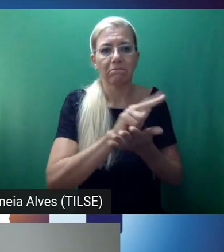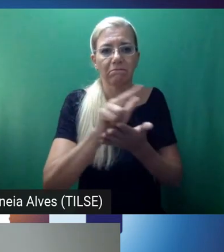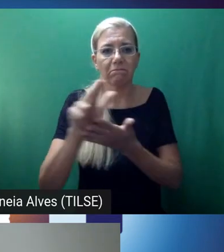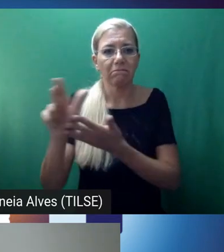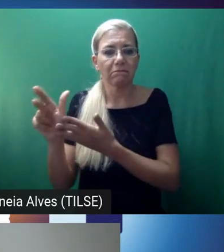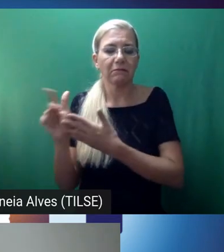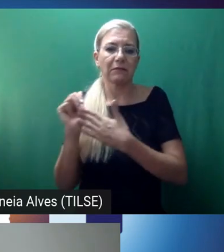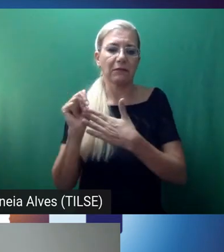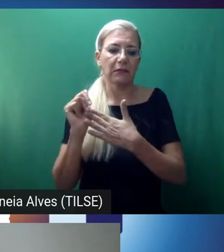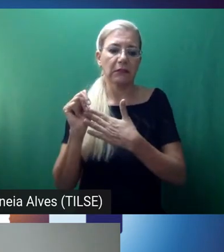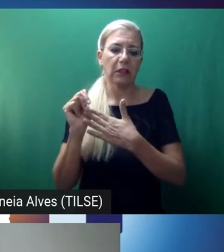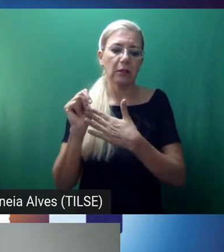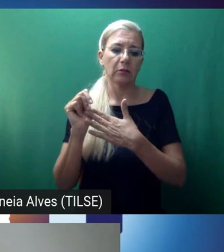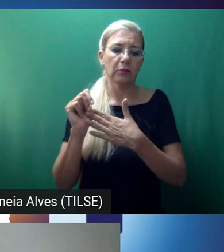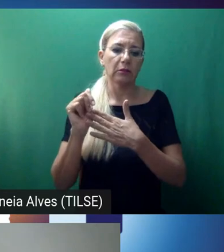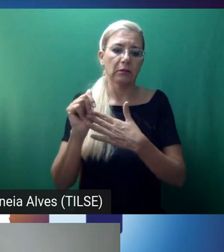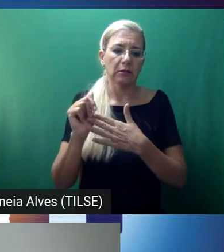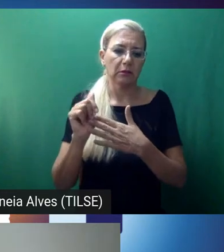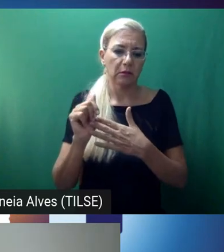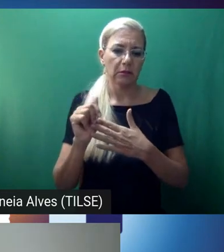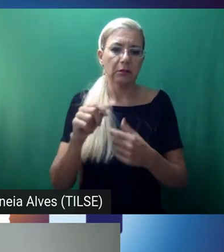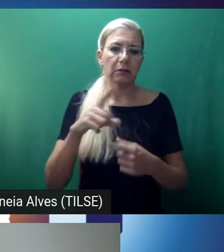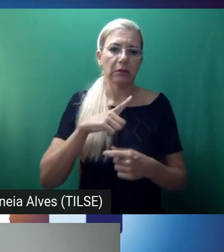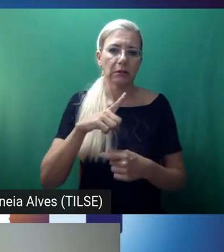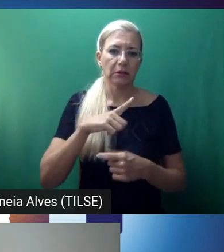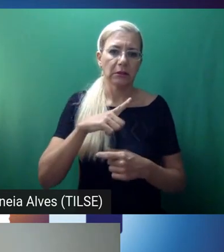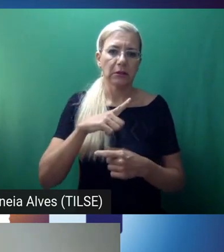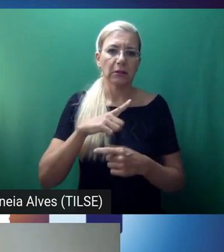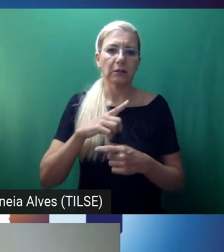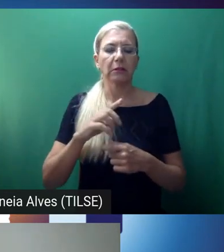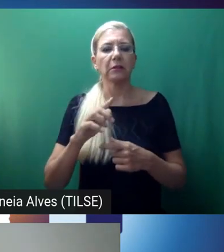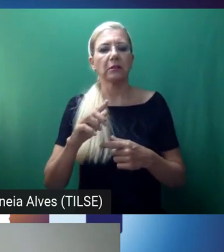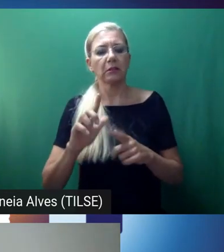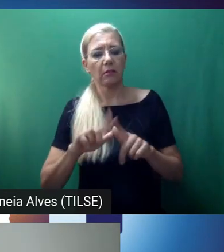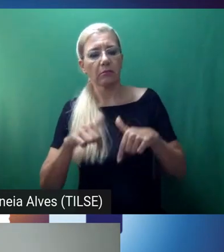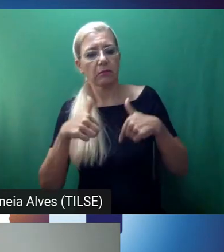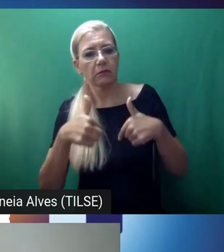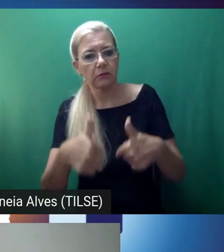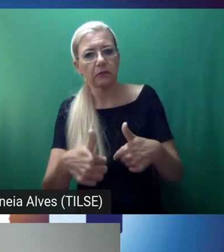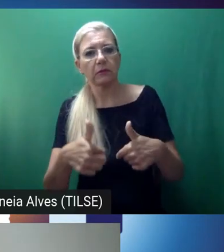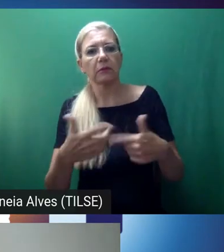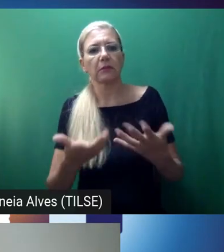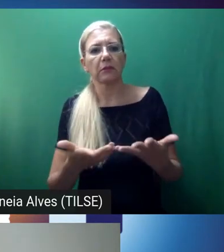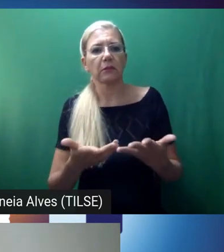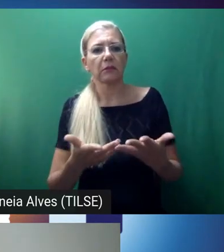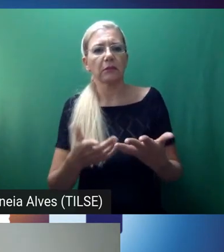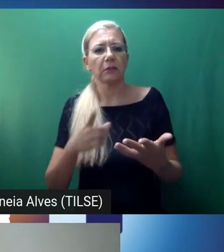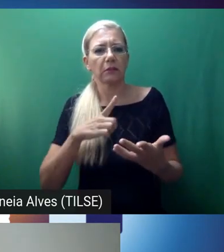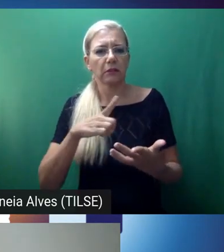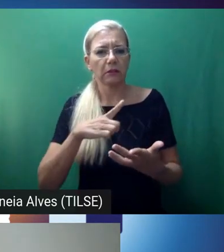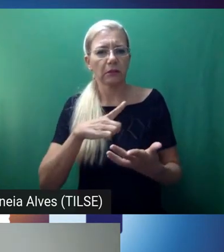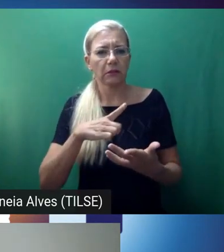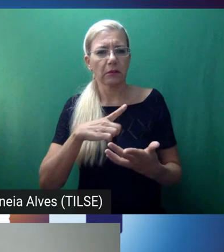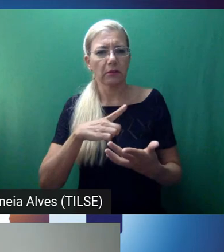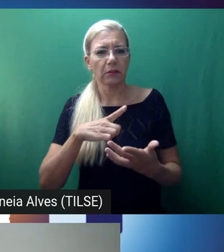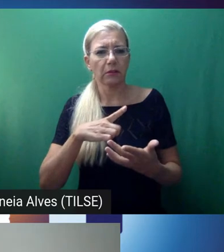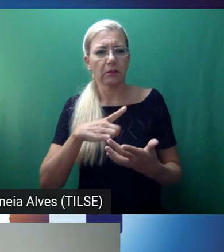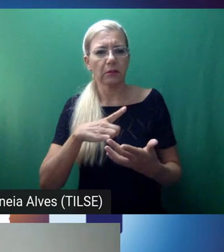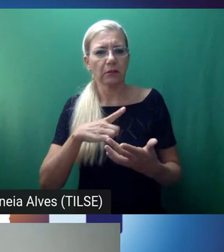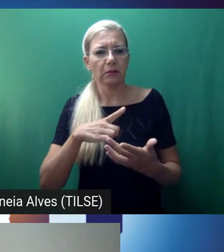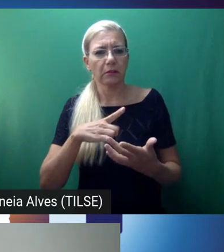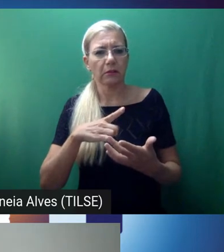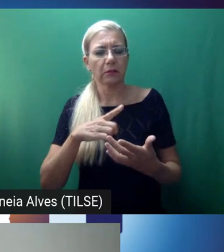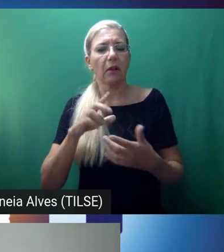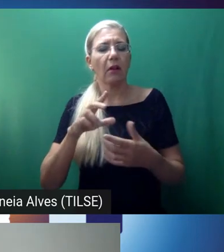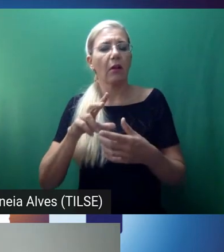areas of language that might be more effectively taught and that might make a more natural match with the content